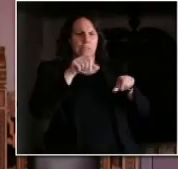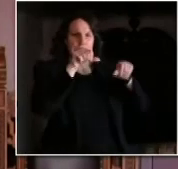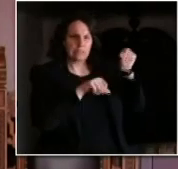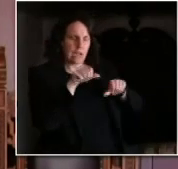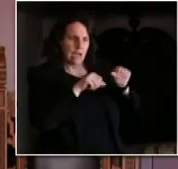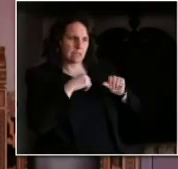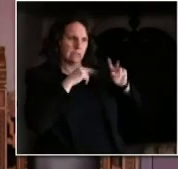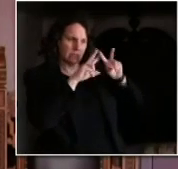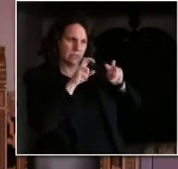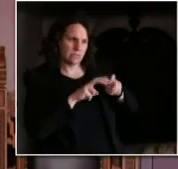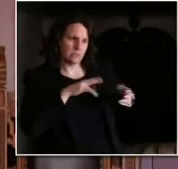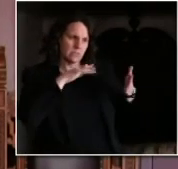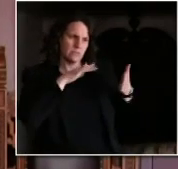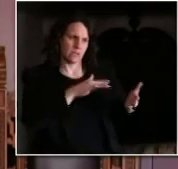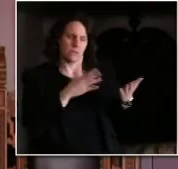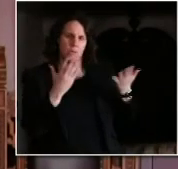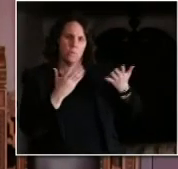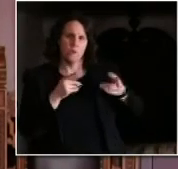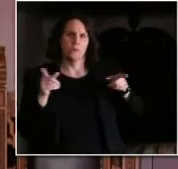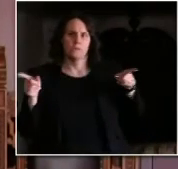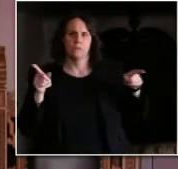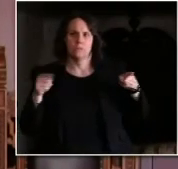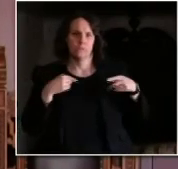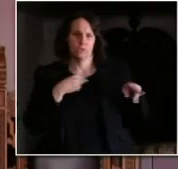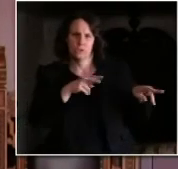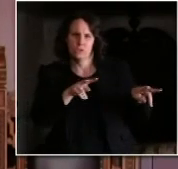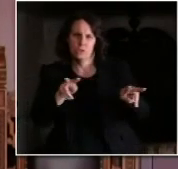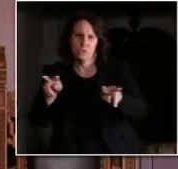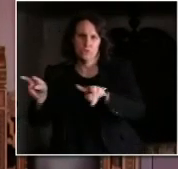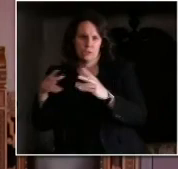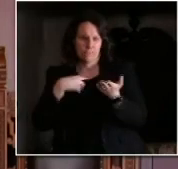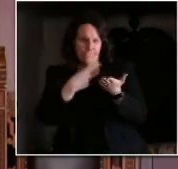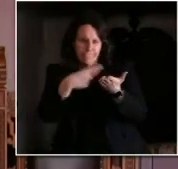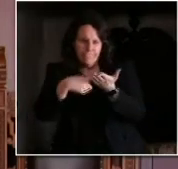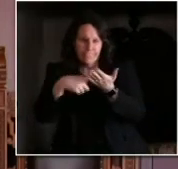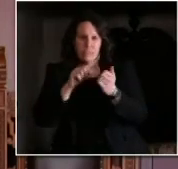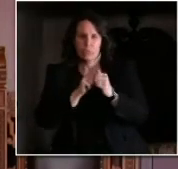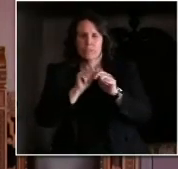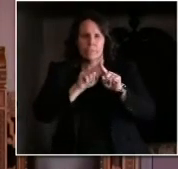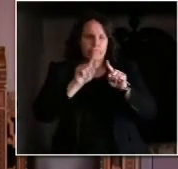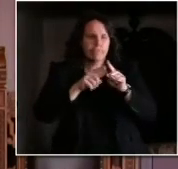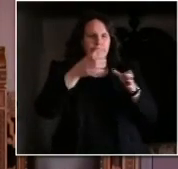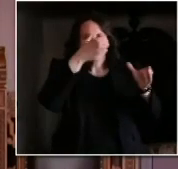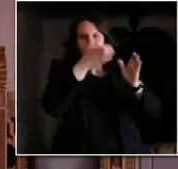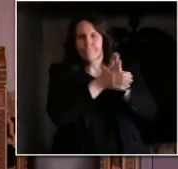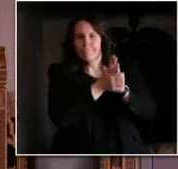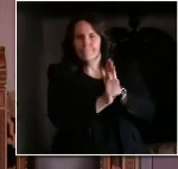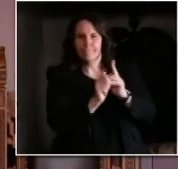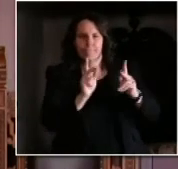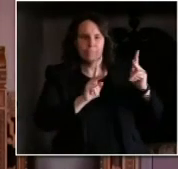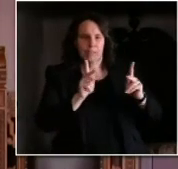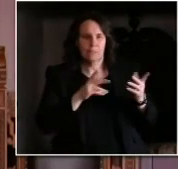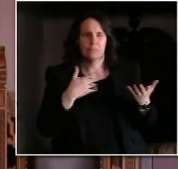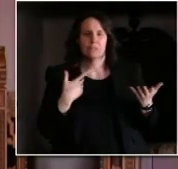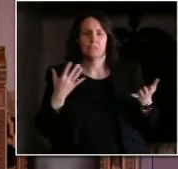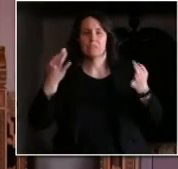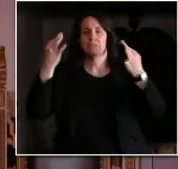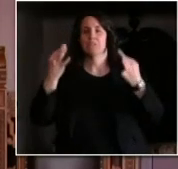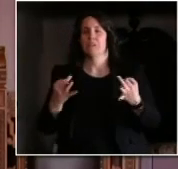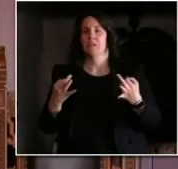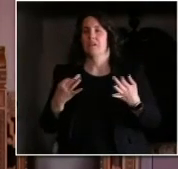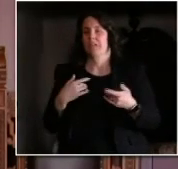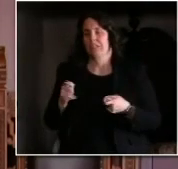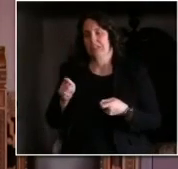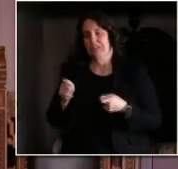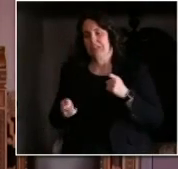after lots of conversation, that's one that we decided to change. And so we're moving forward with